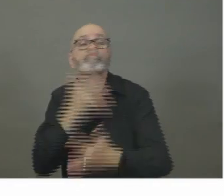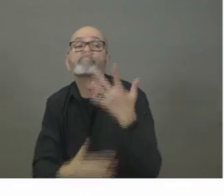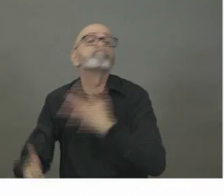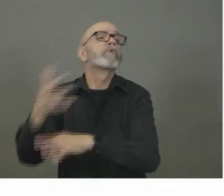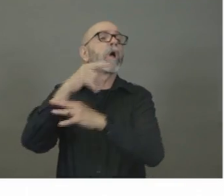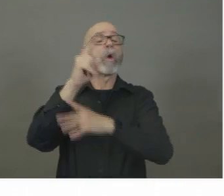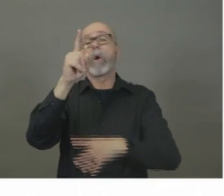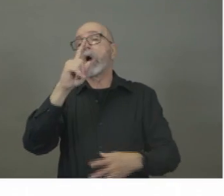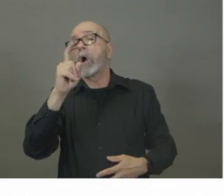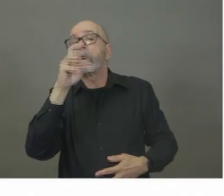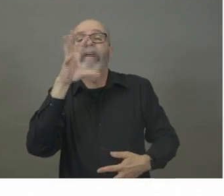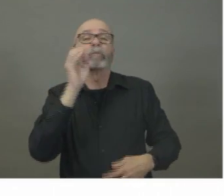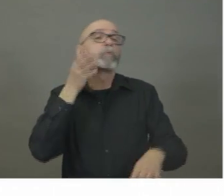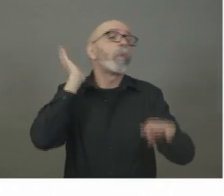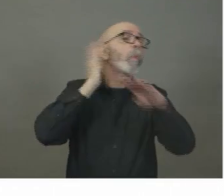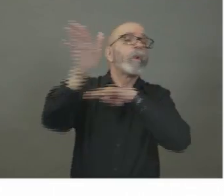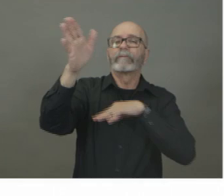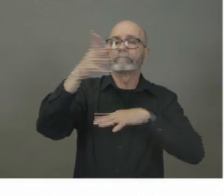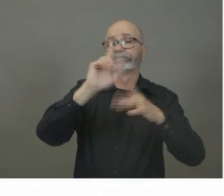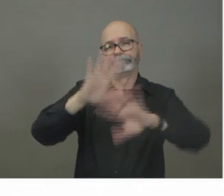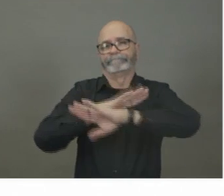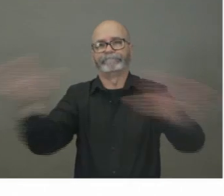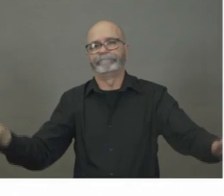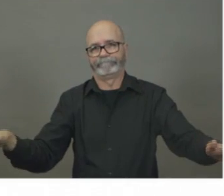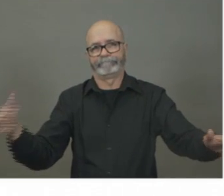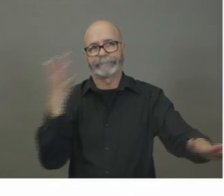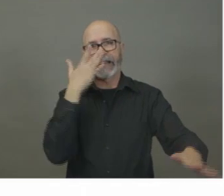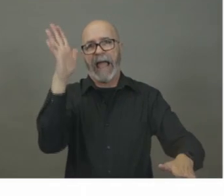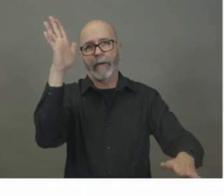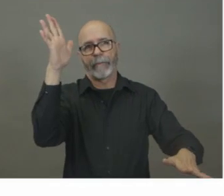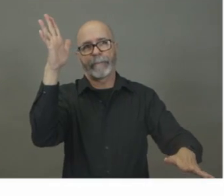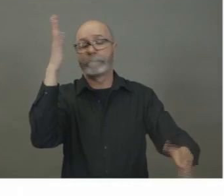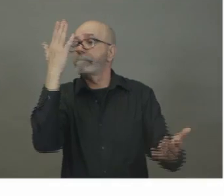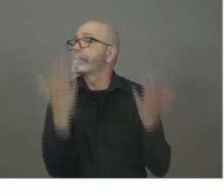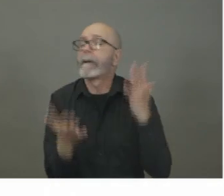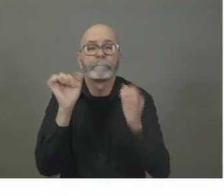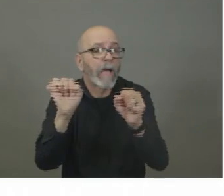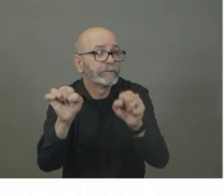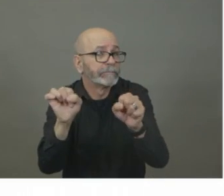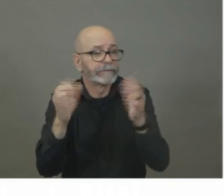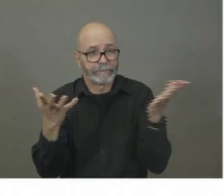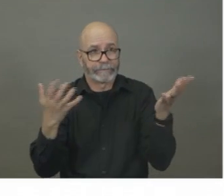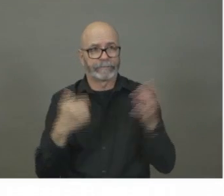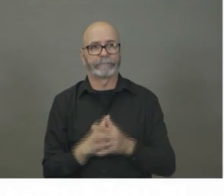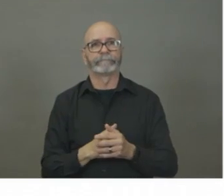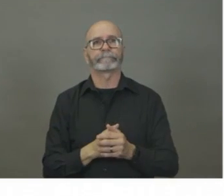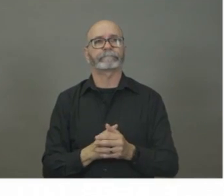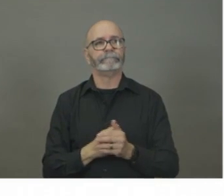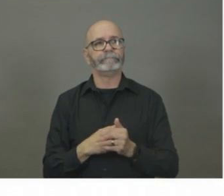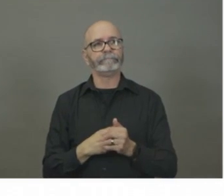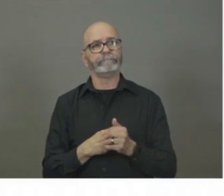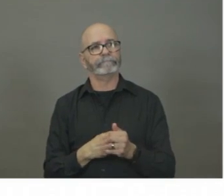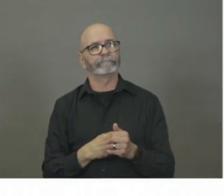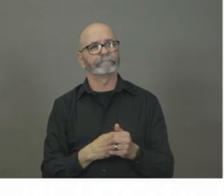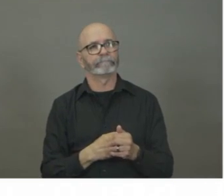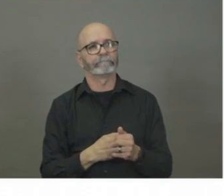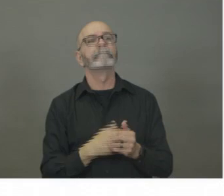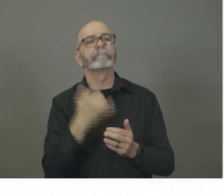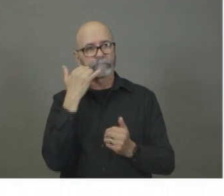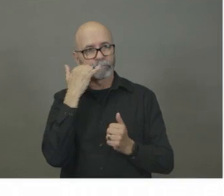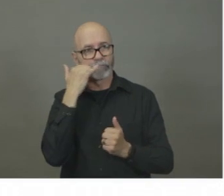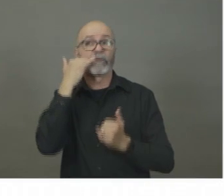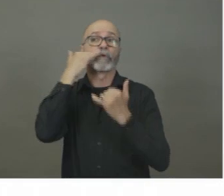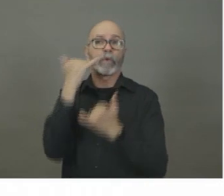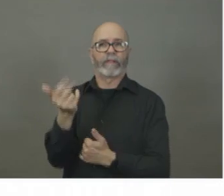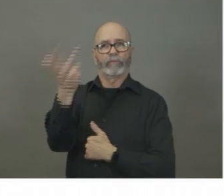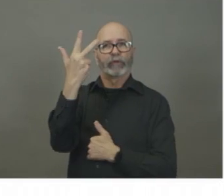no longer allowed. We'll go to the phone lines now. We will take three questions from the phones before we come back to the room. Does anyone on the, on the phone